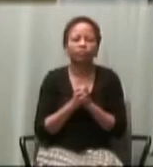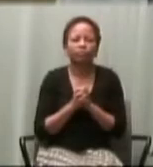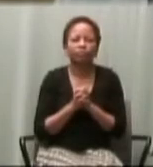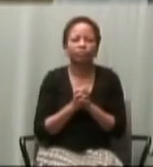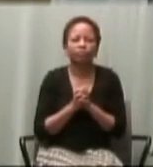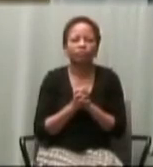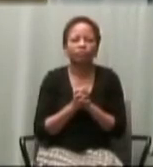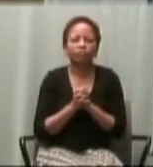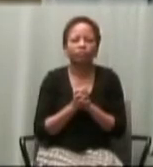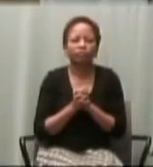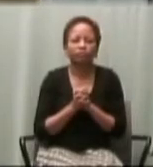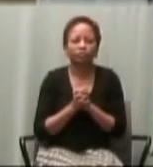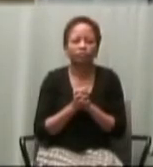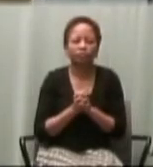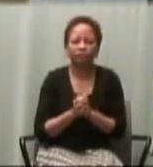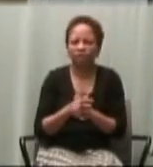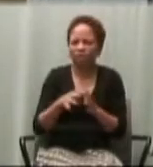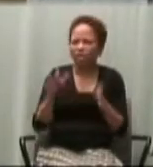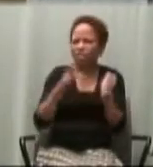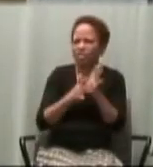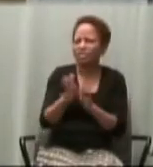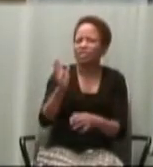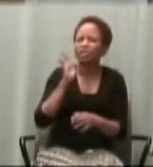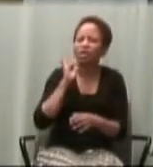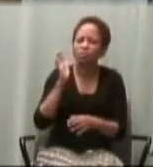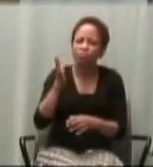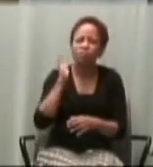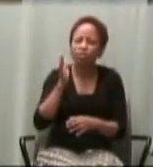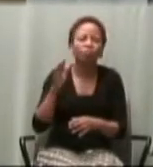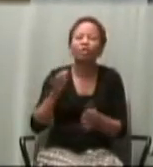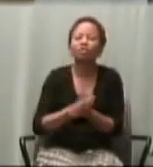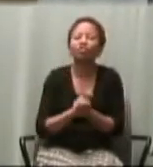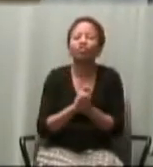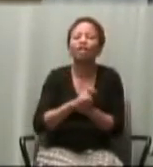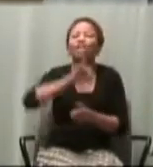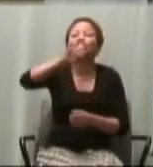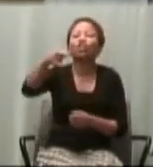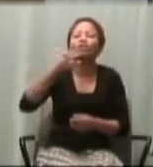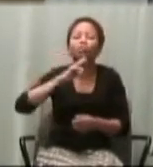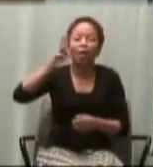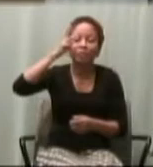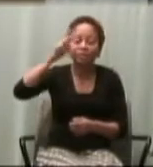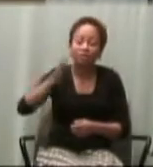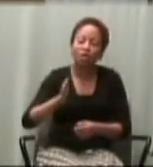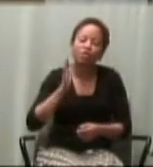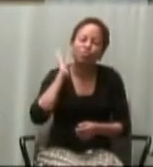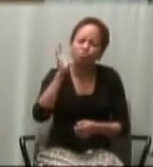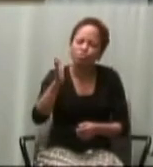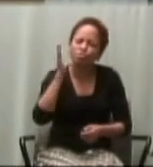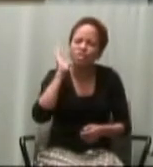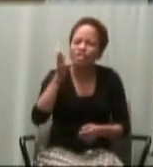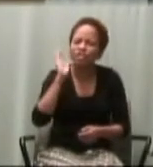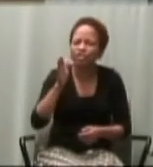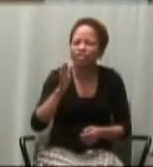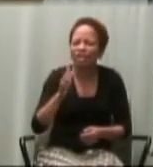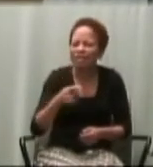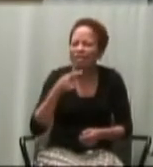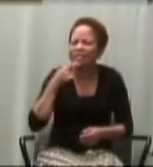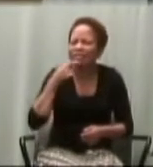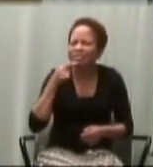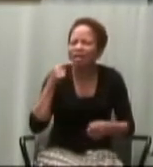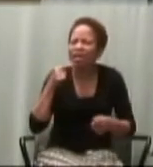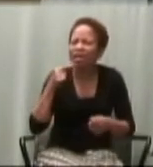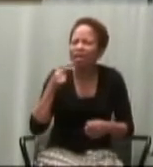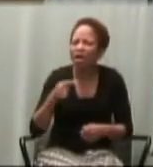In the course of his preaching, John the Baptist said, Someone is following me,